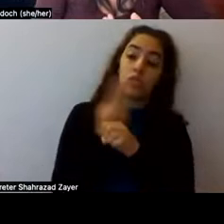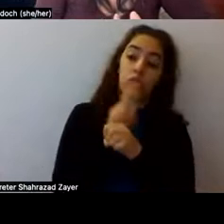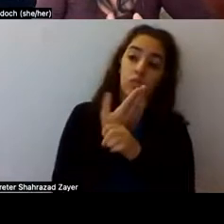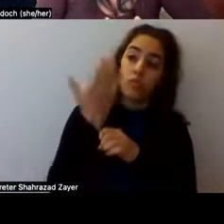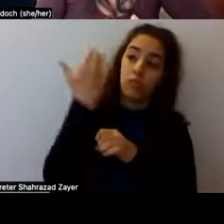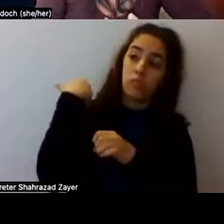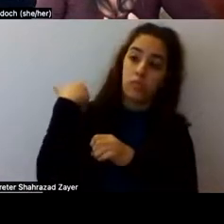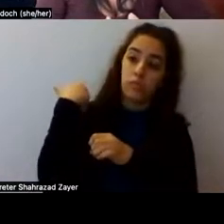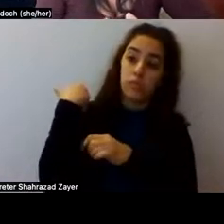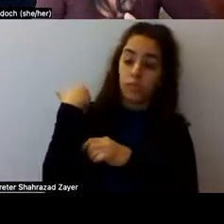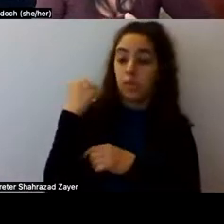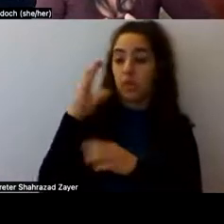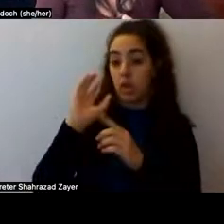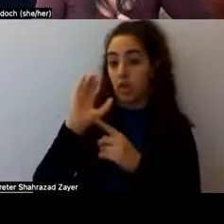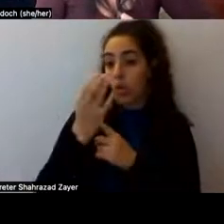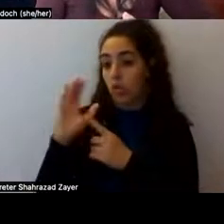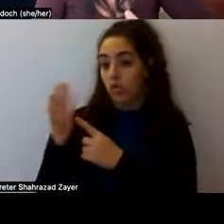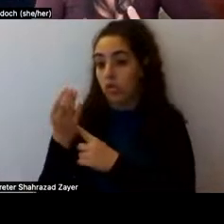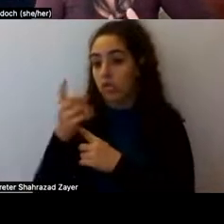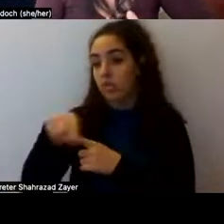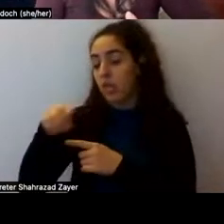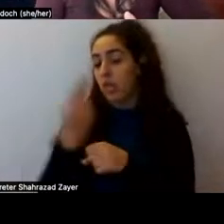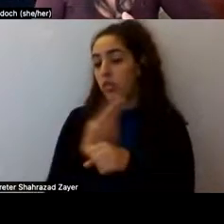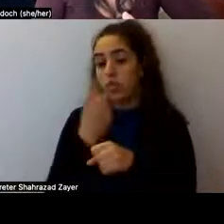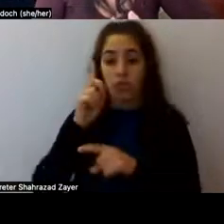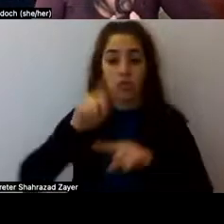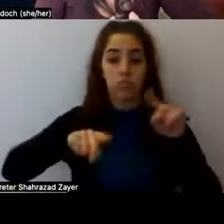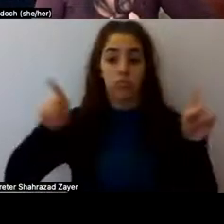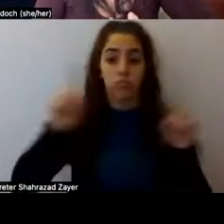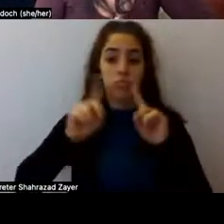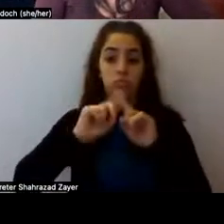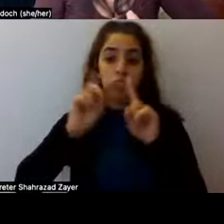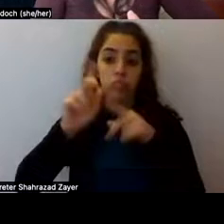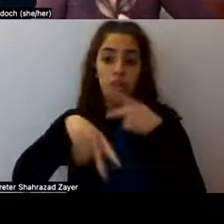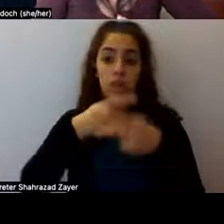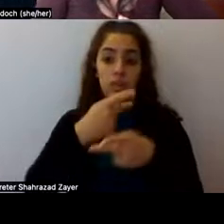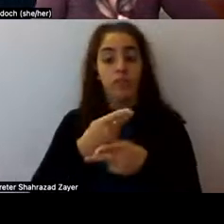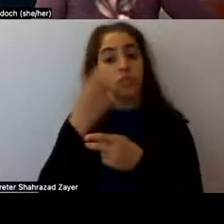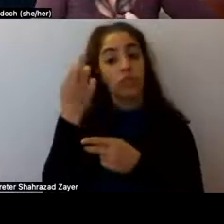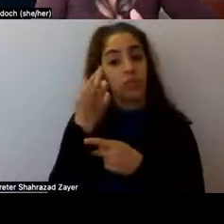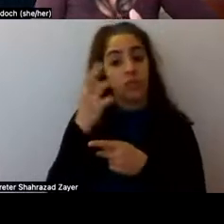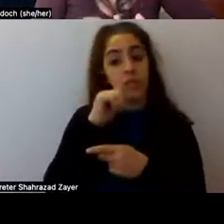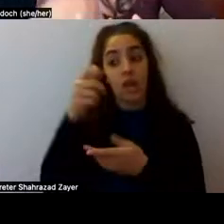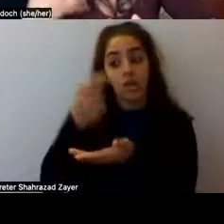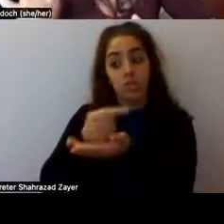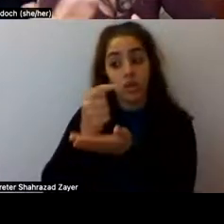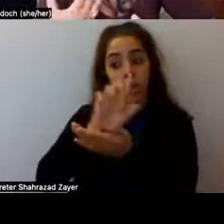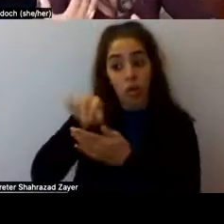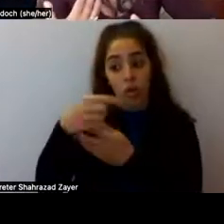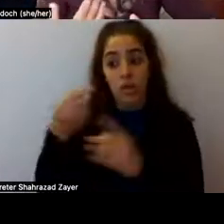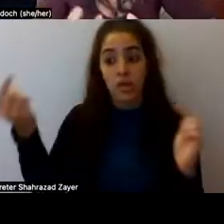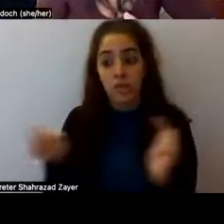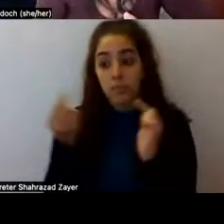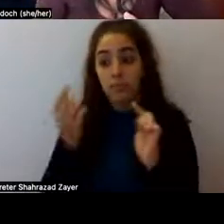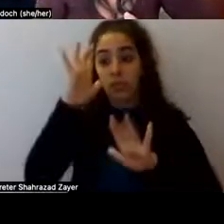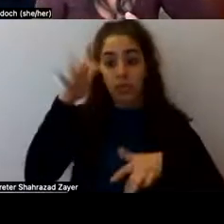they were used for all kinds of reasons, and not only to treat, uh, an ailment or to treat some kind of harm, but also just to bring